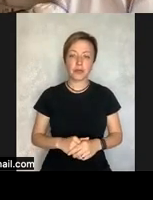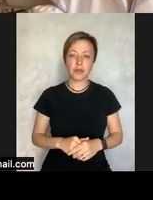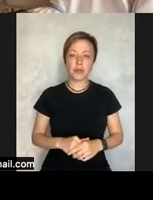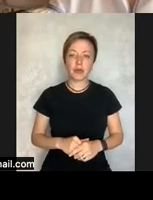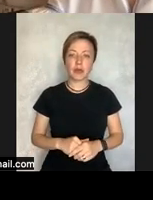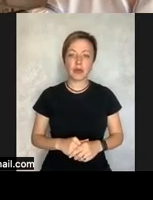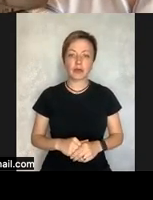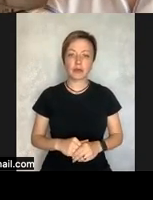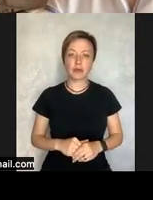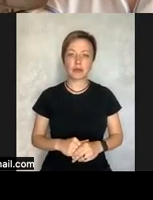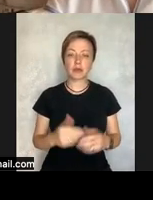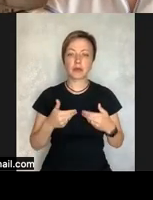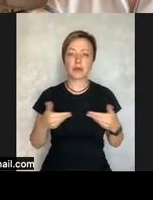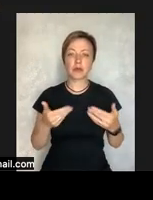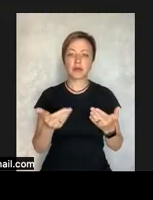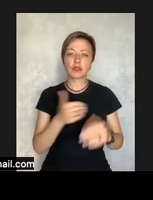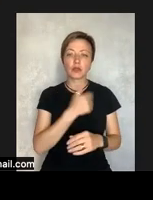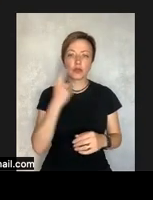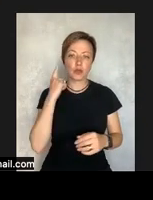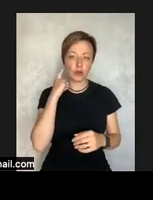you're welcome